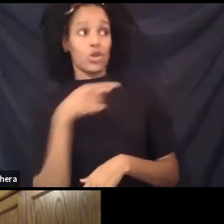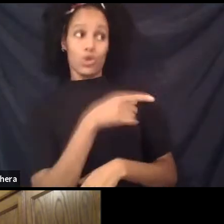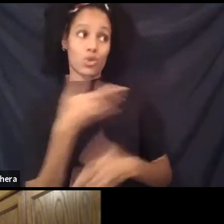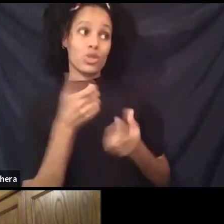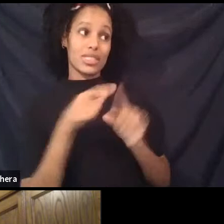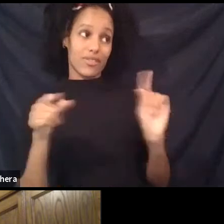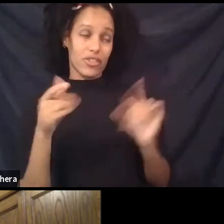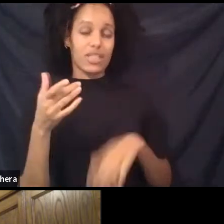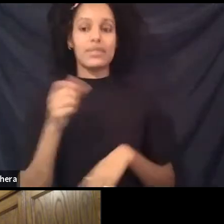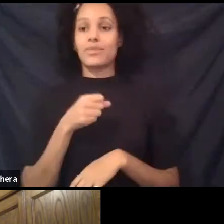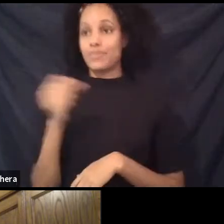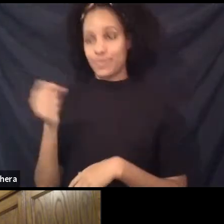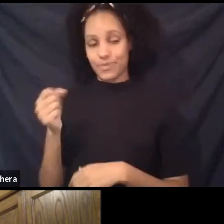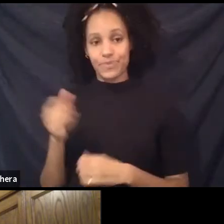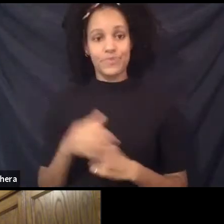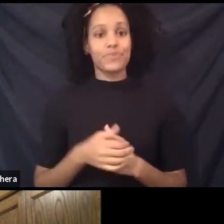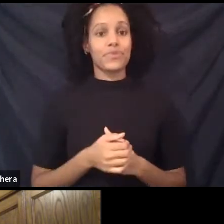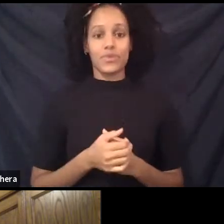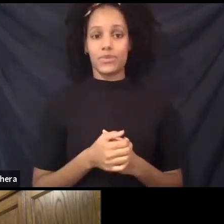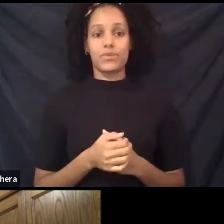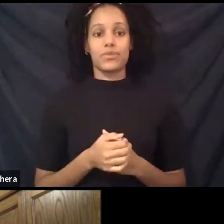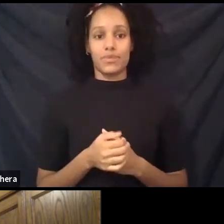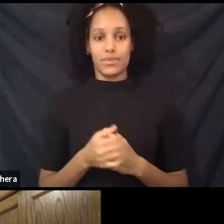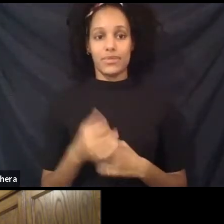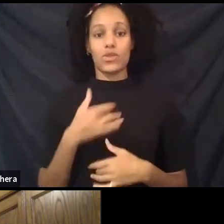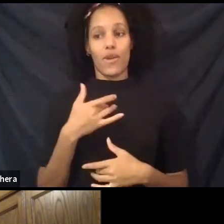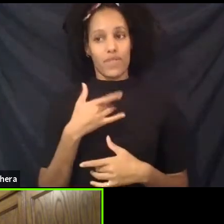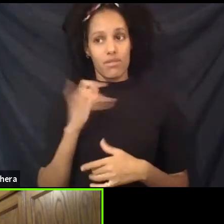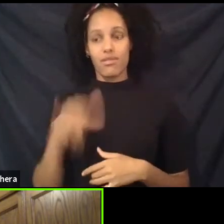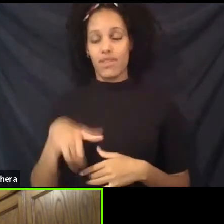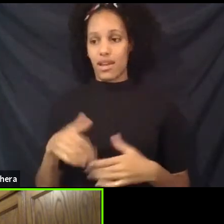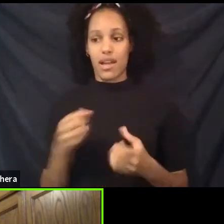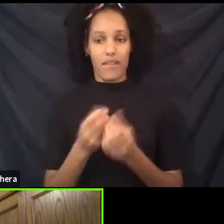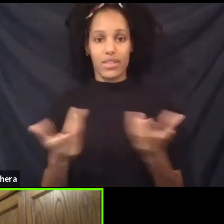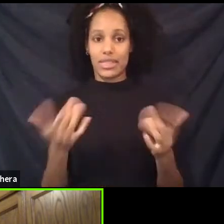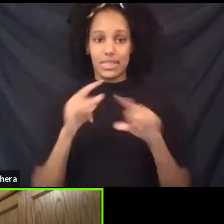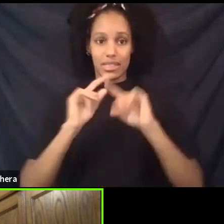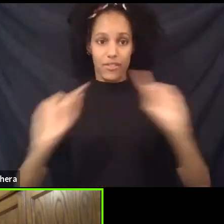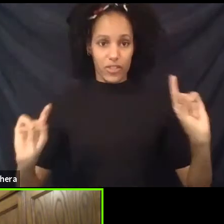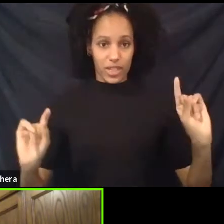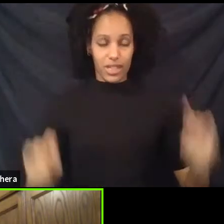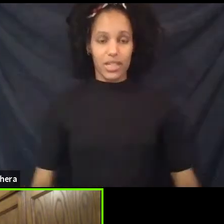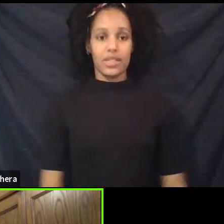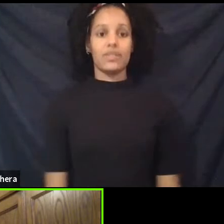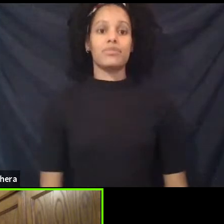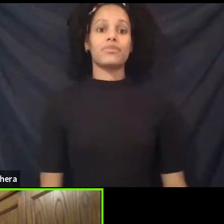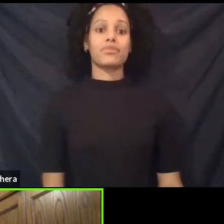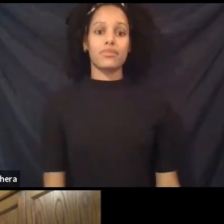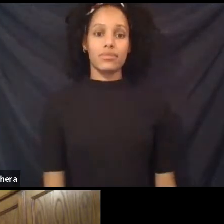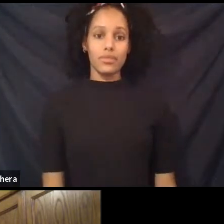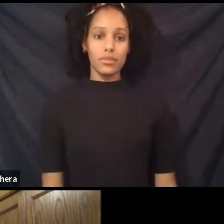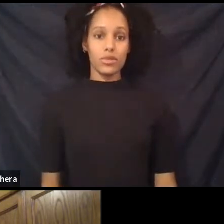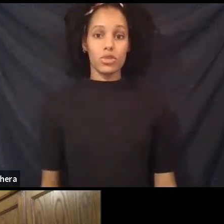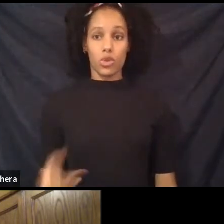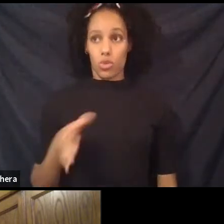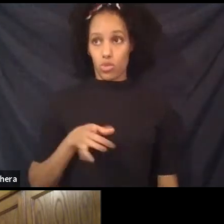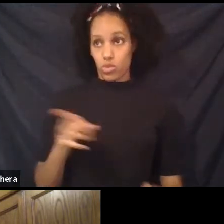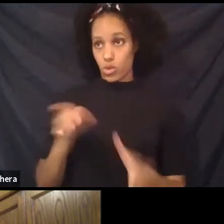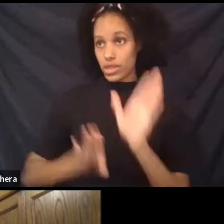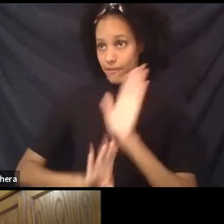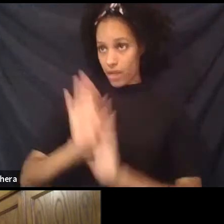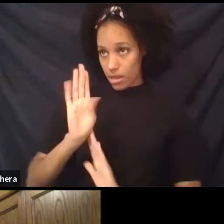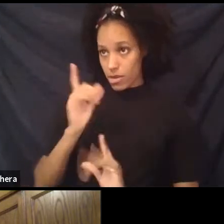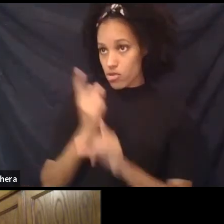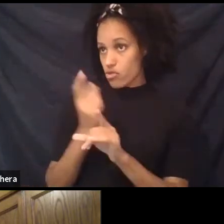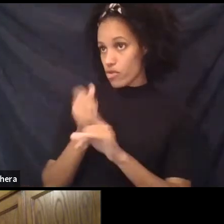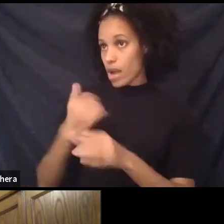I'm different. Yeah. Yeah. Feel you on that one. And so what's, are you in, you're in development right now of this